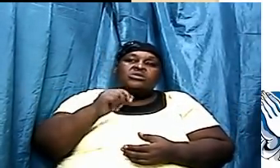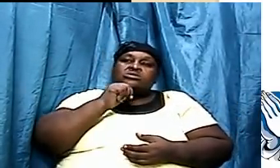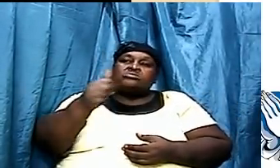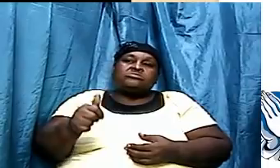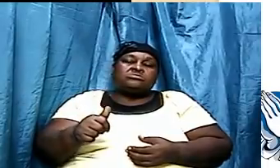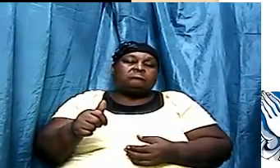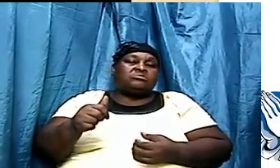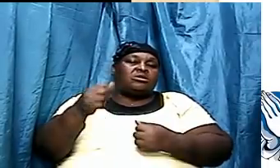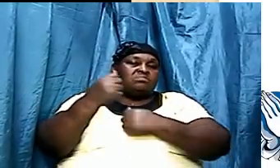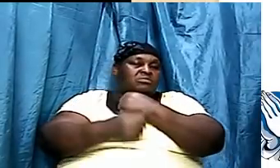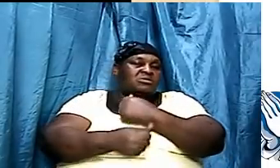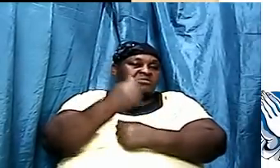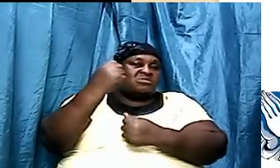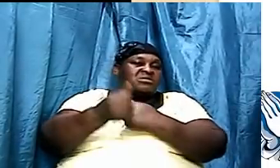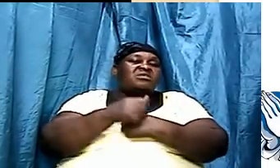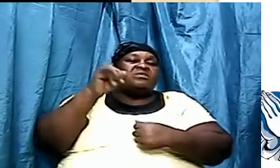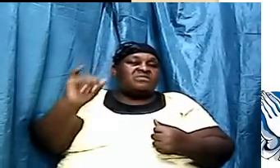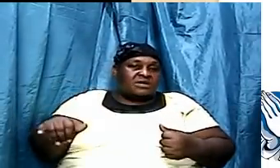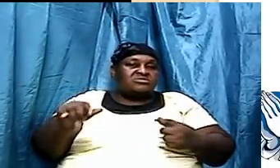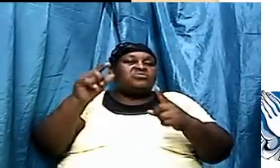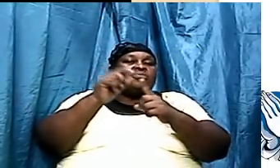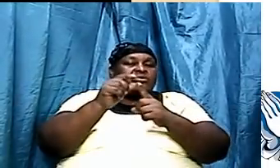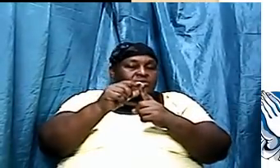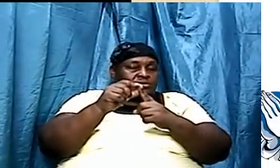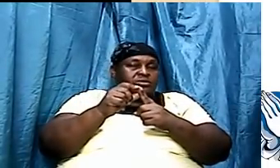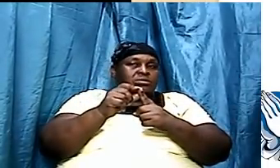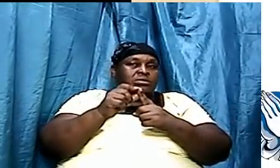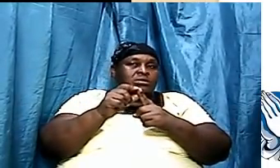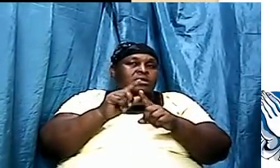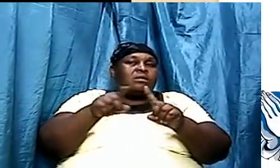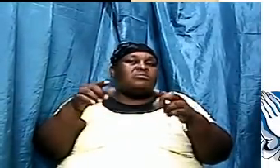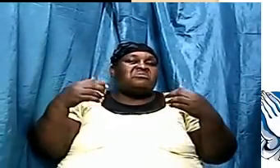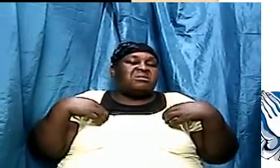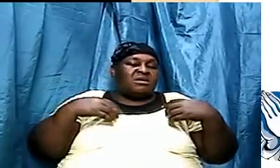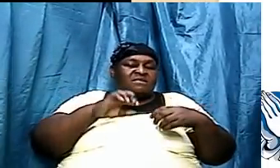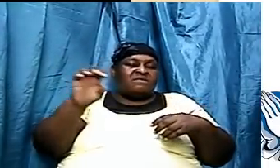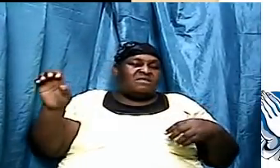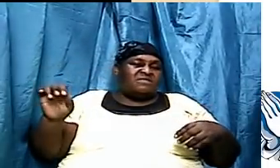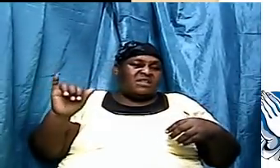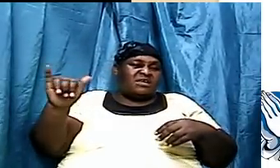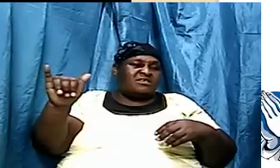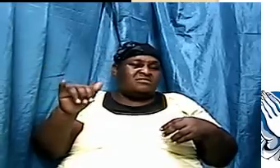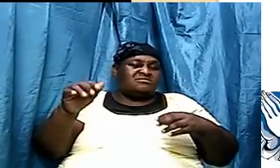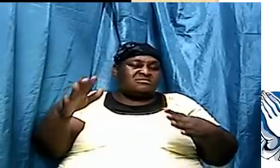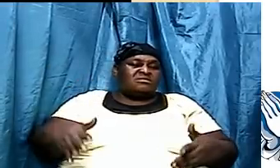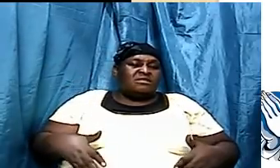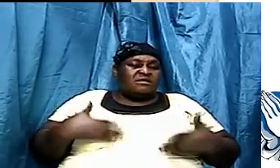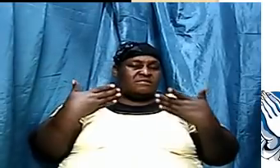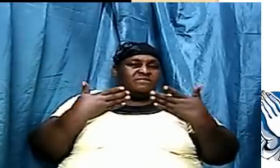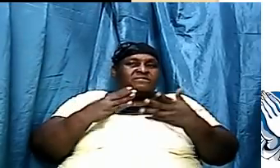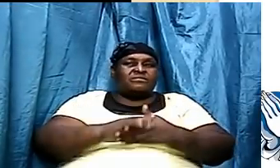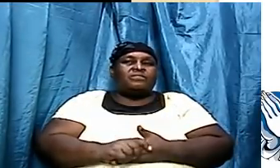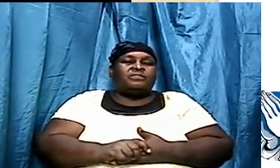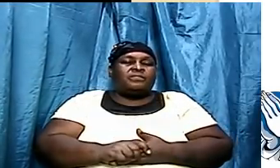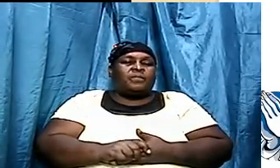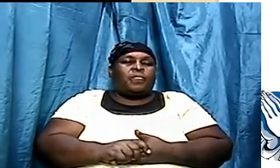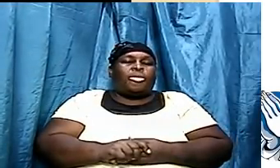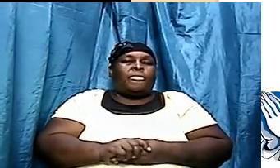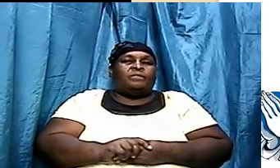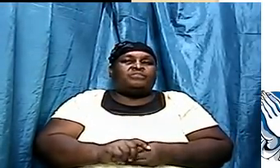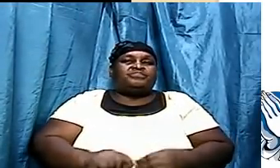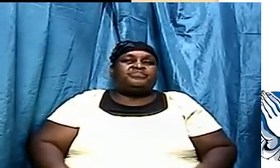perish, that's the word, but have everlasting life. Praise God.